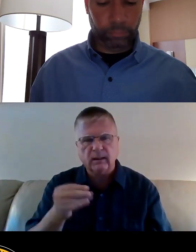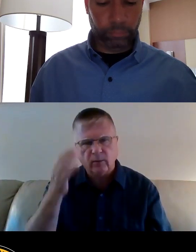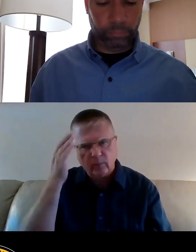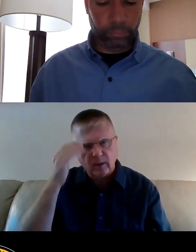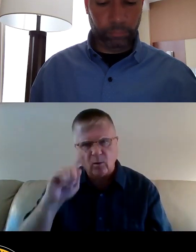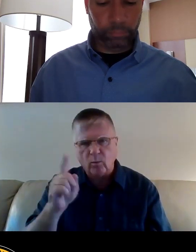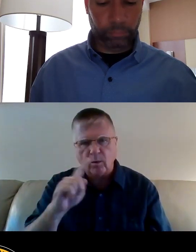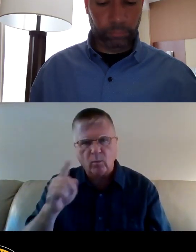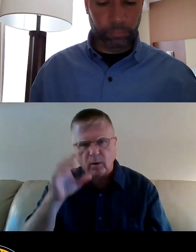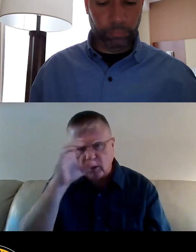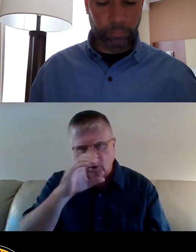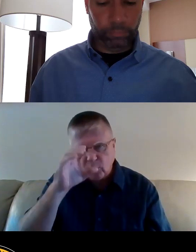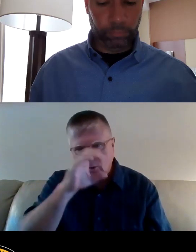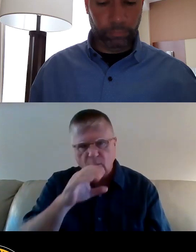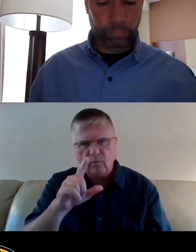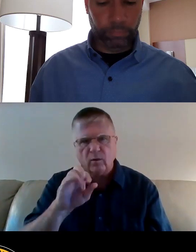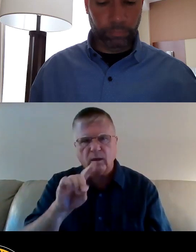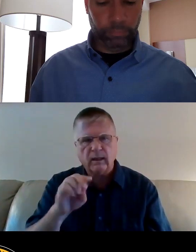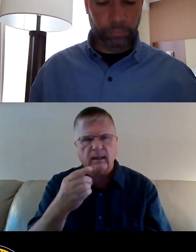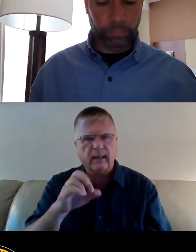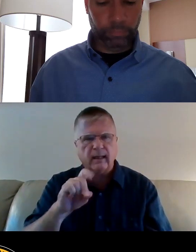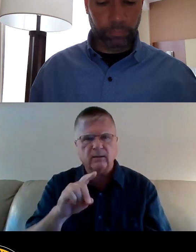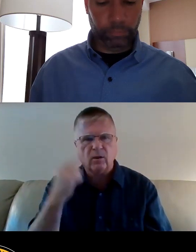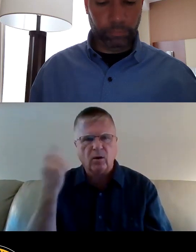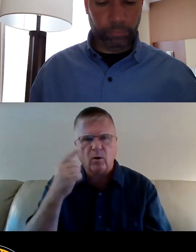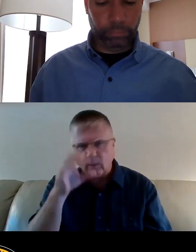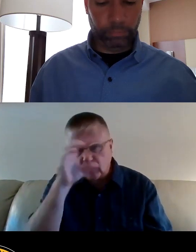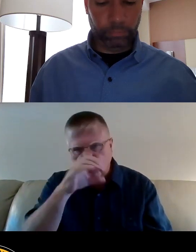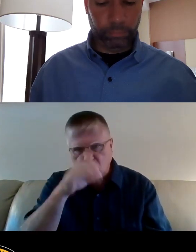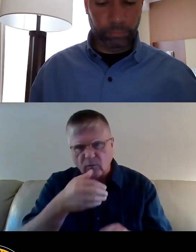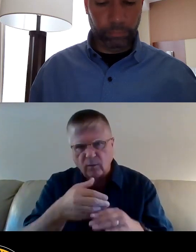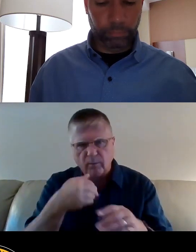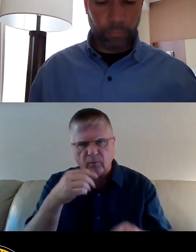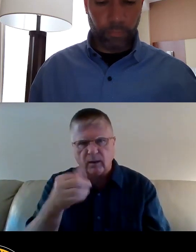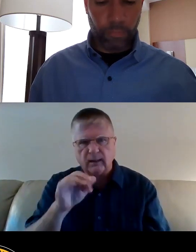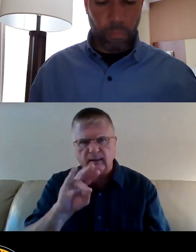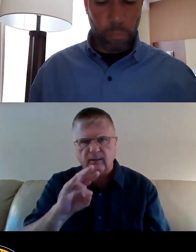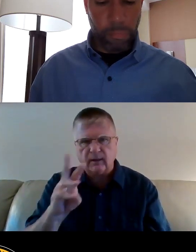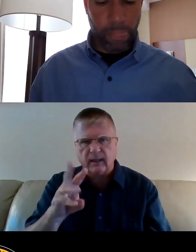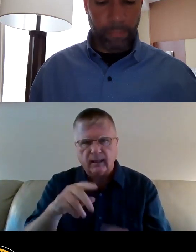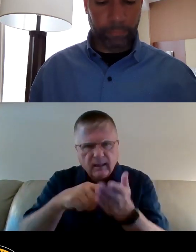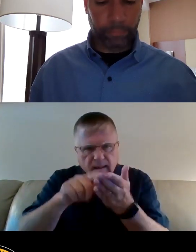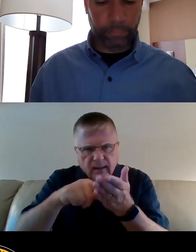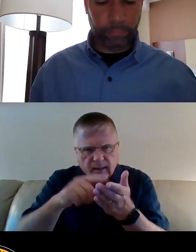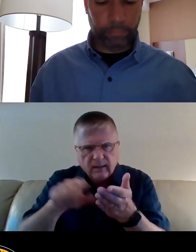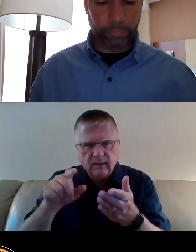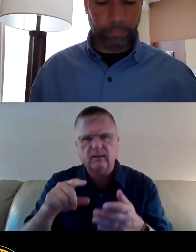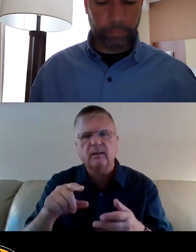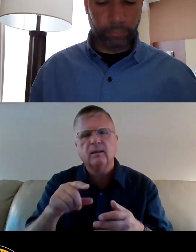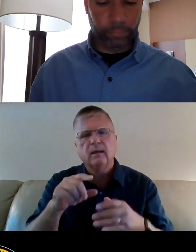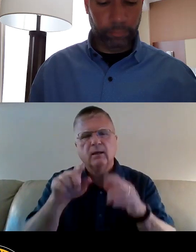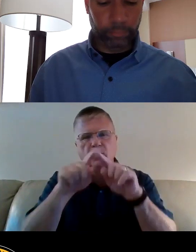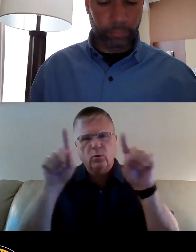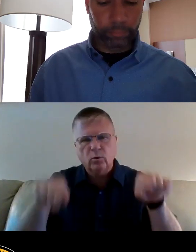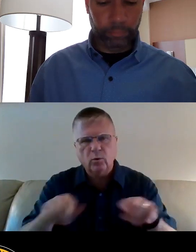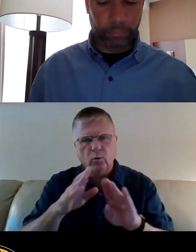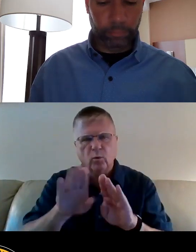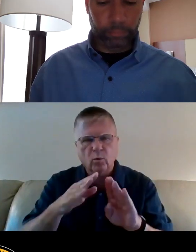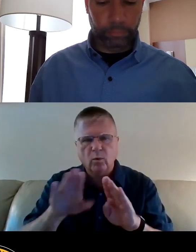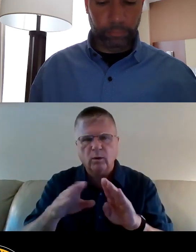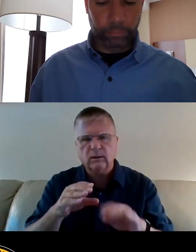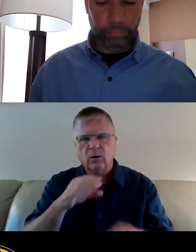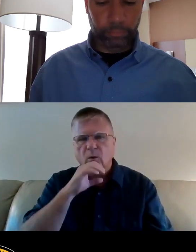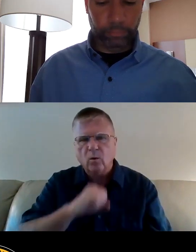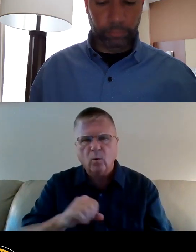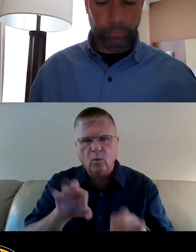look for lead hazards. Homes built before 1978, dusty friction surfaces like doorways, aging water lines, and demolitions of